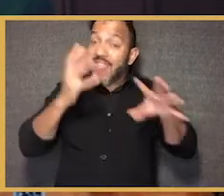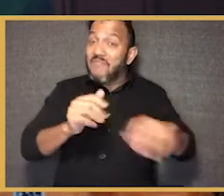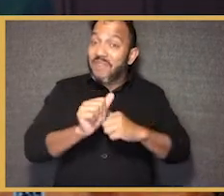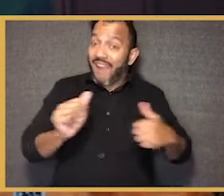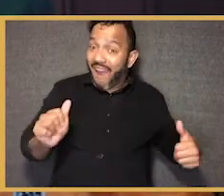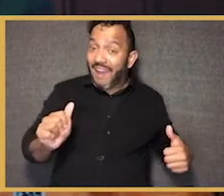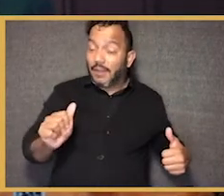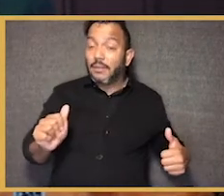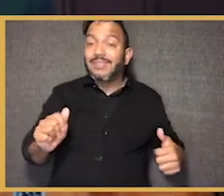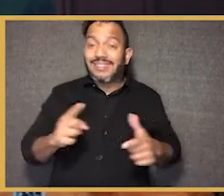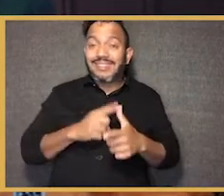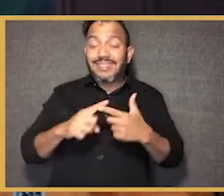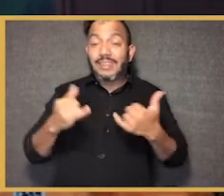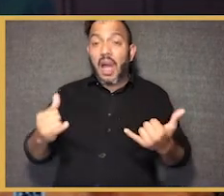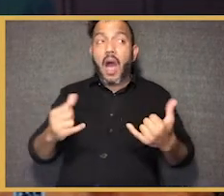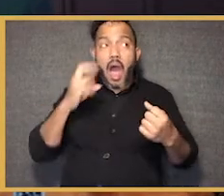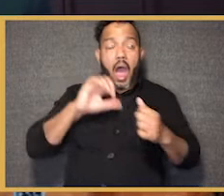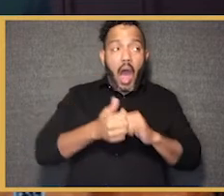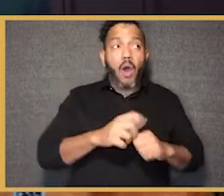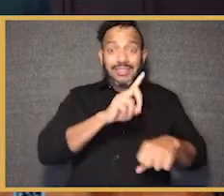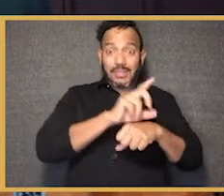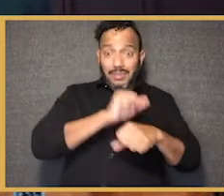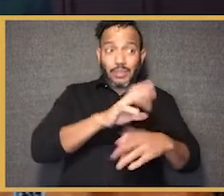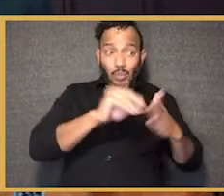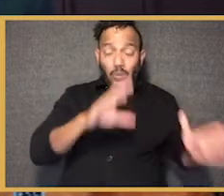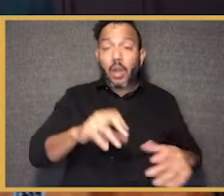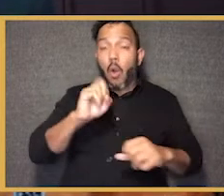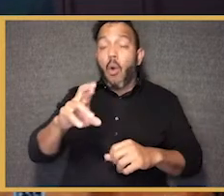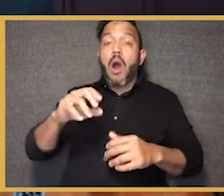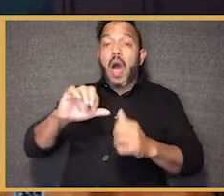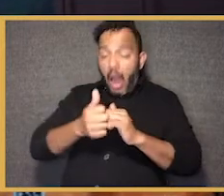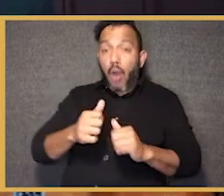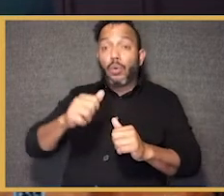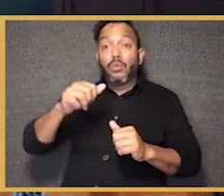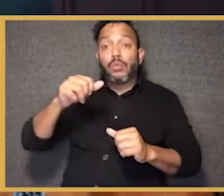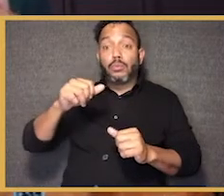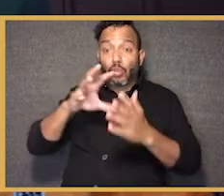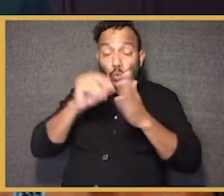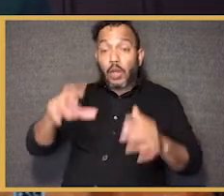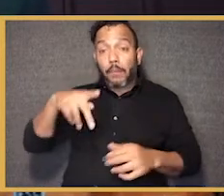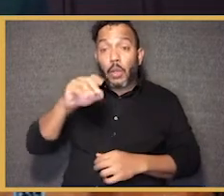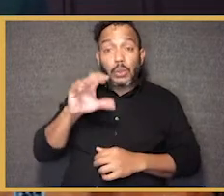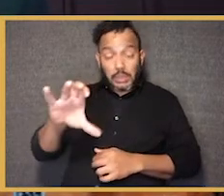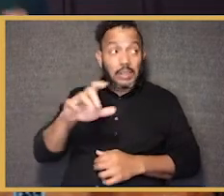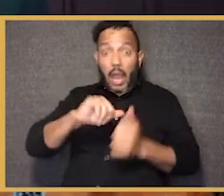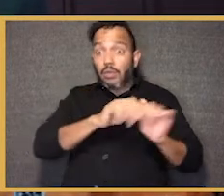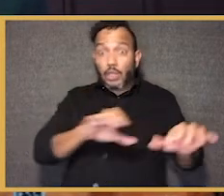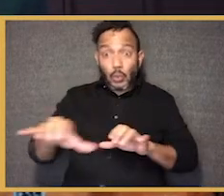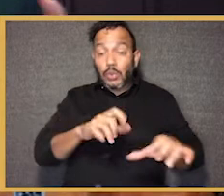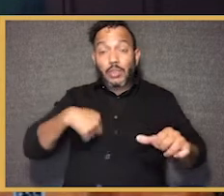how are English learners doing? How are students with disabilities doing? How are our students of color doing? That we have to be